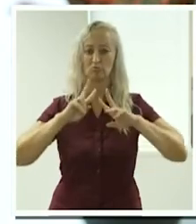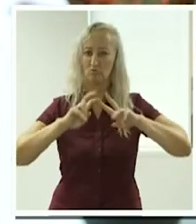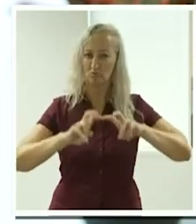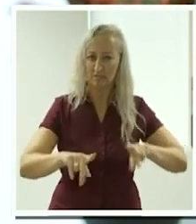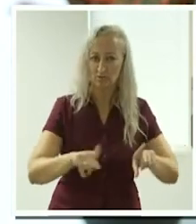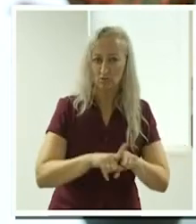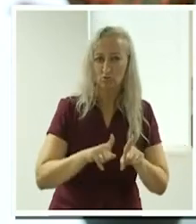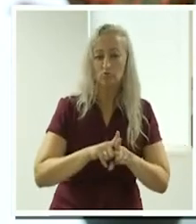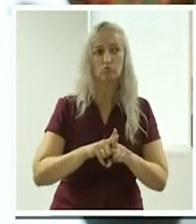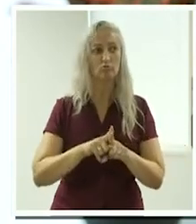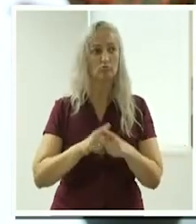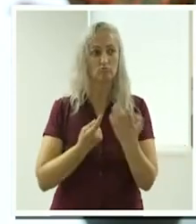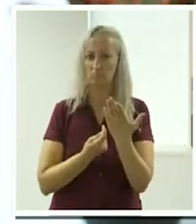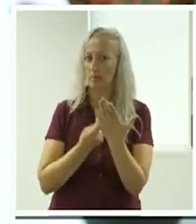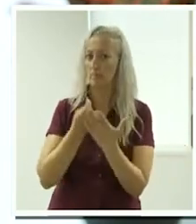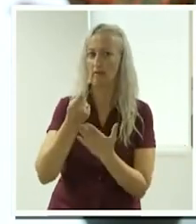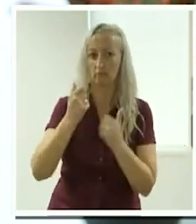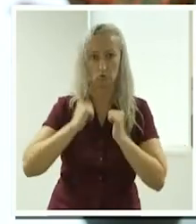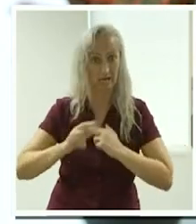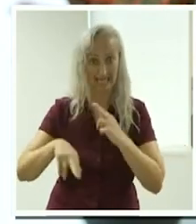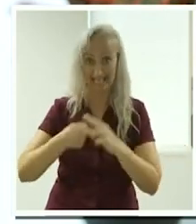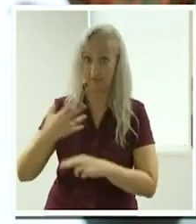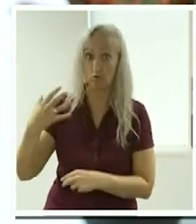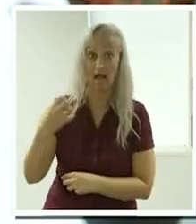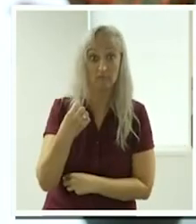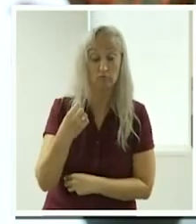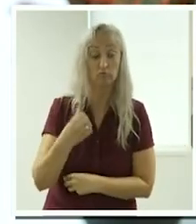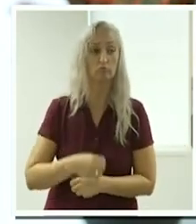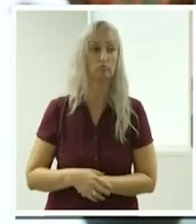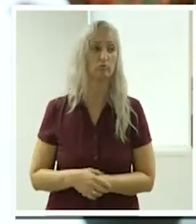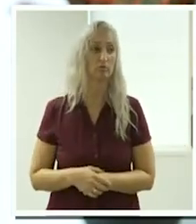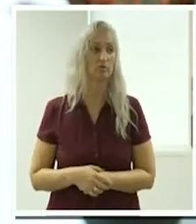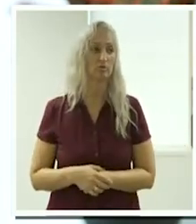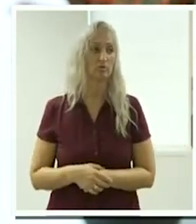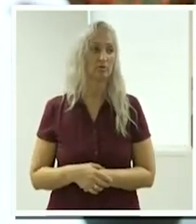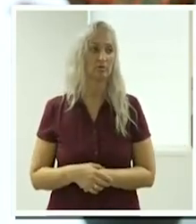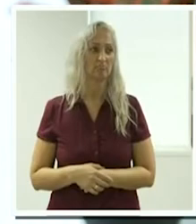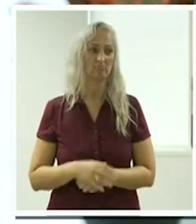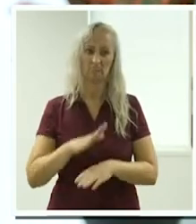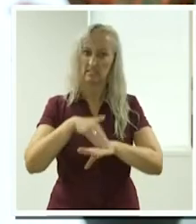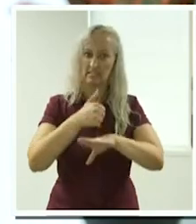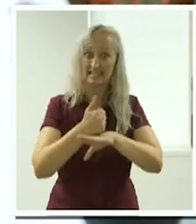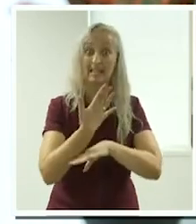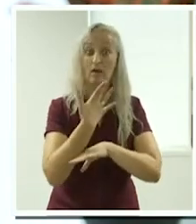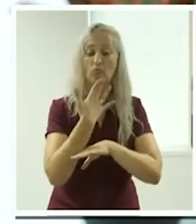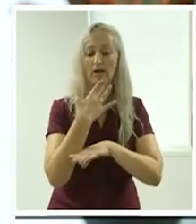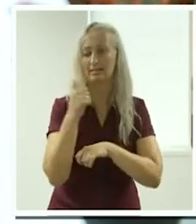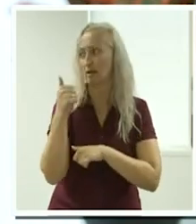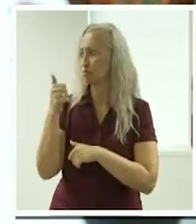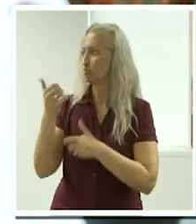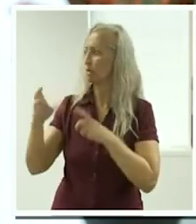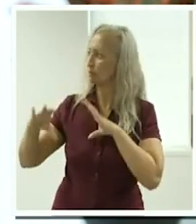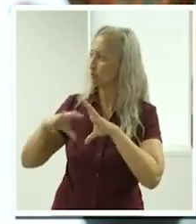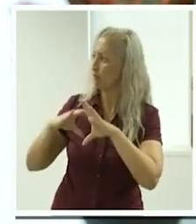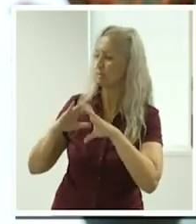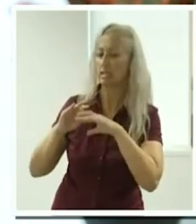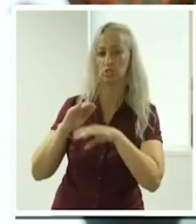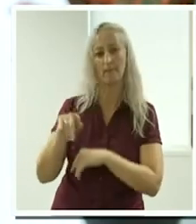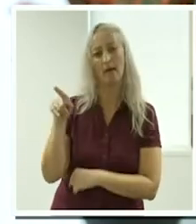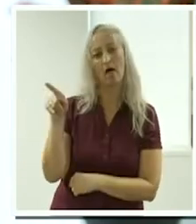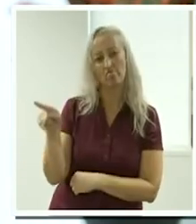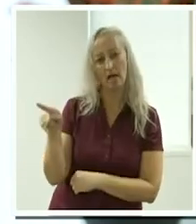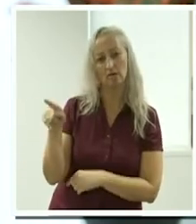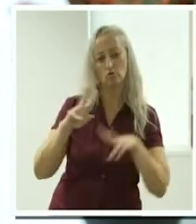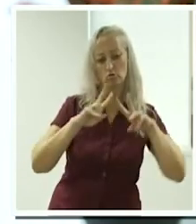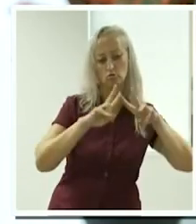in training where you need to um i think you know be thoughtful about setting rates i think was another great message you know it's not only do